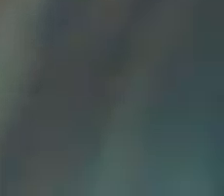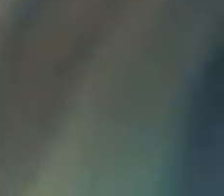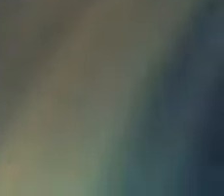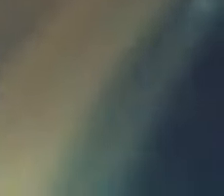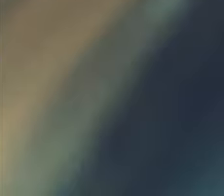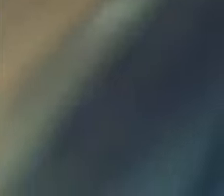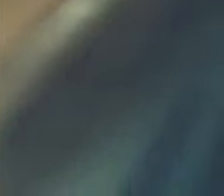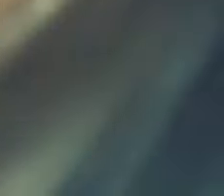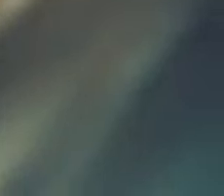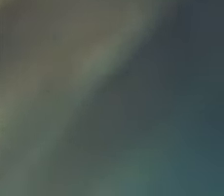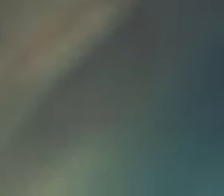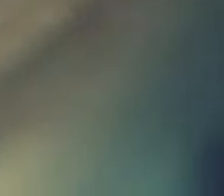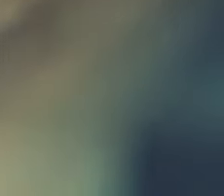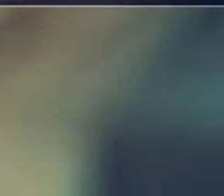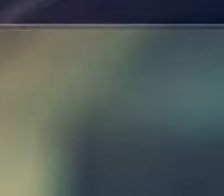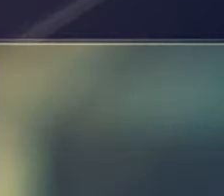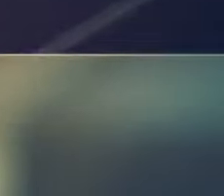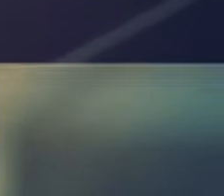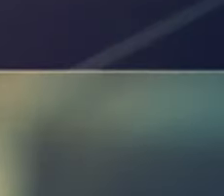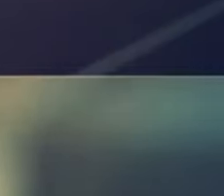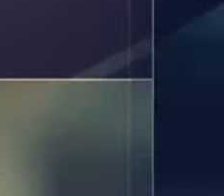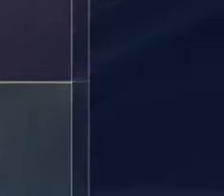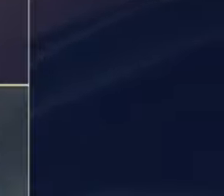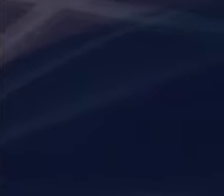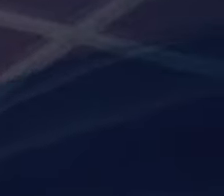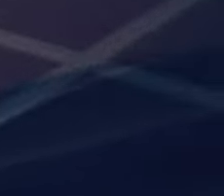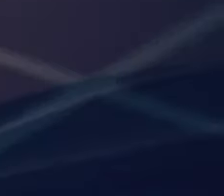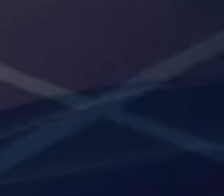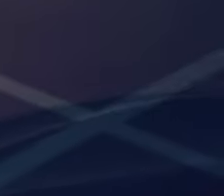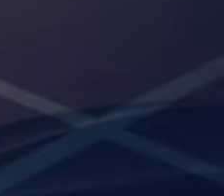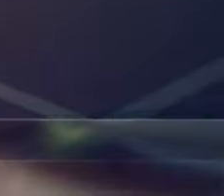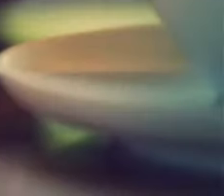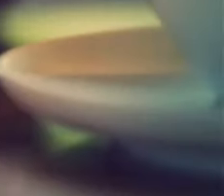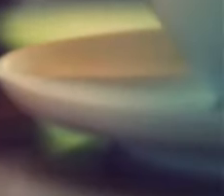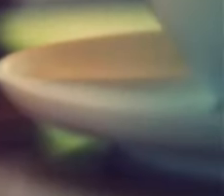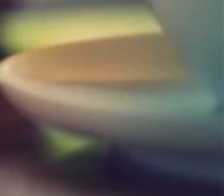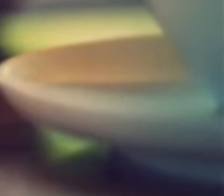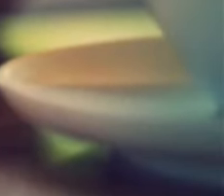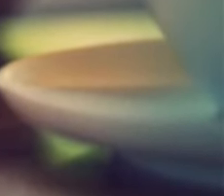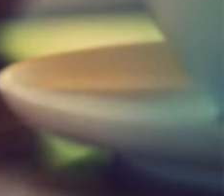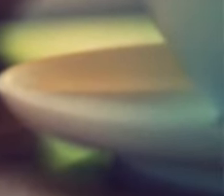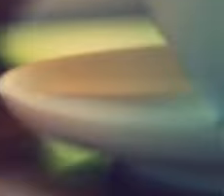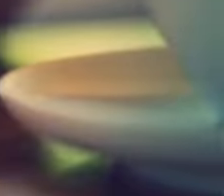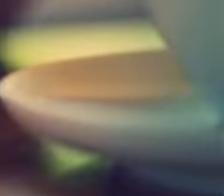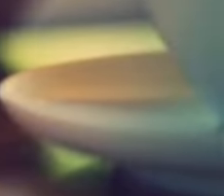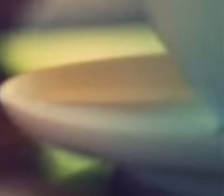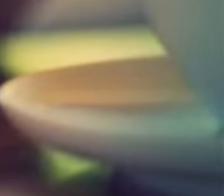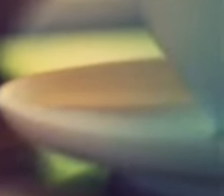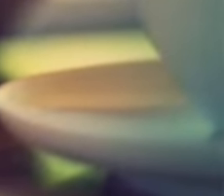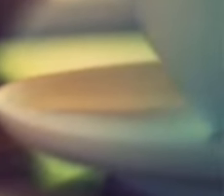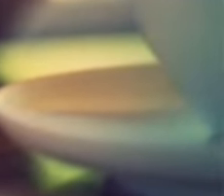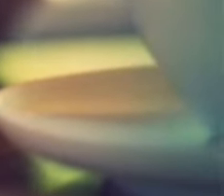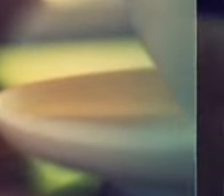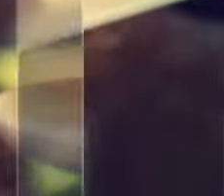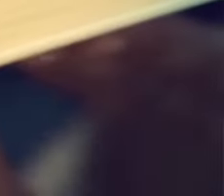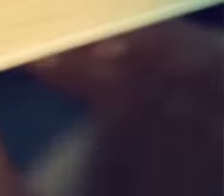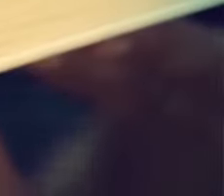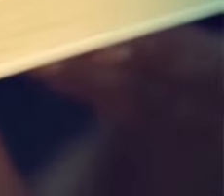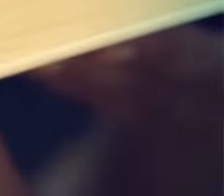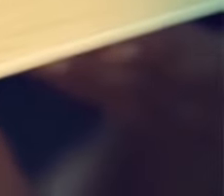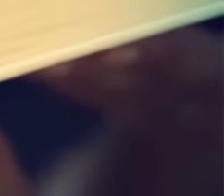all the date, 1929, isn't No, no, no.